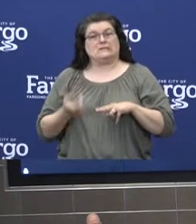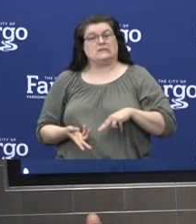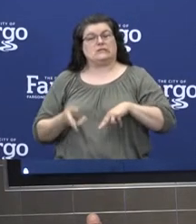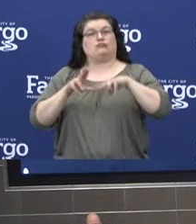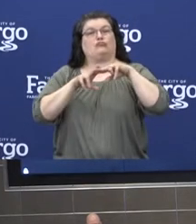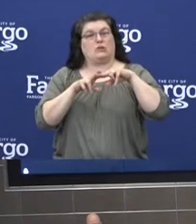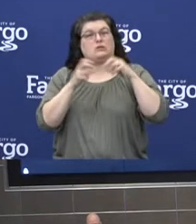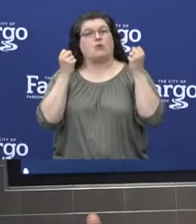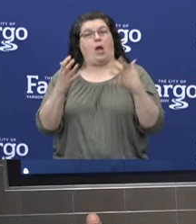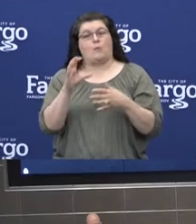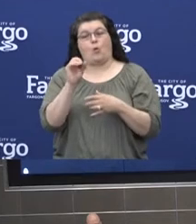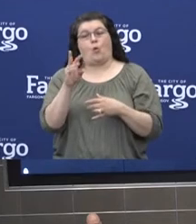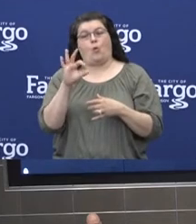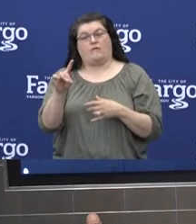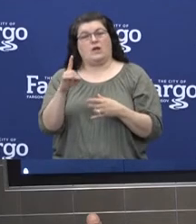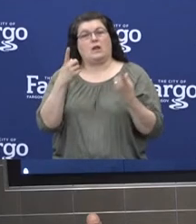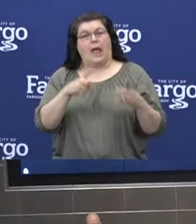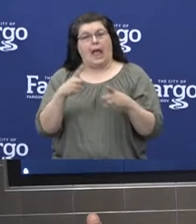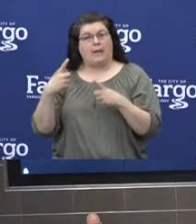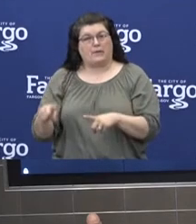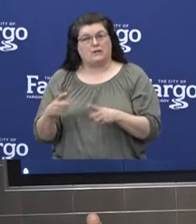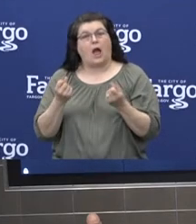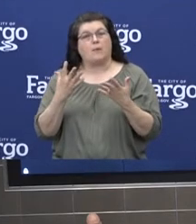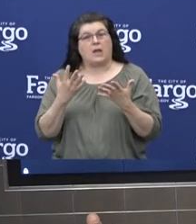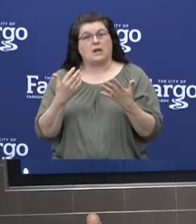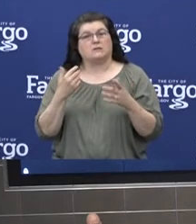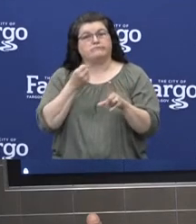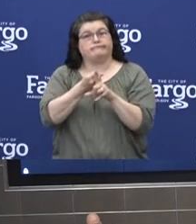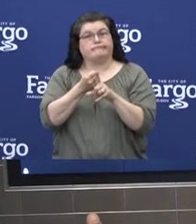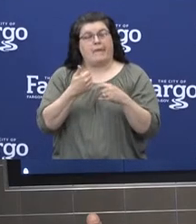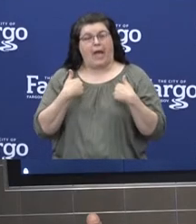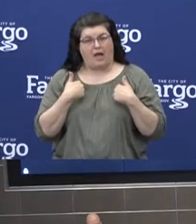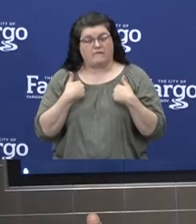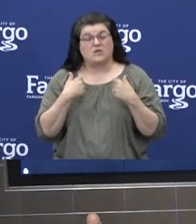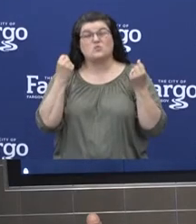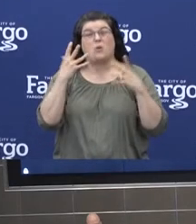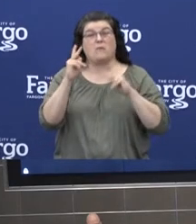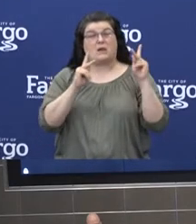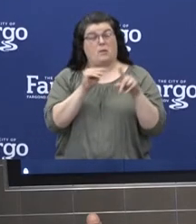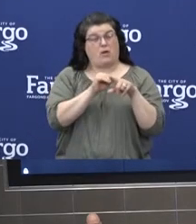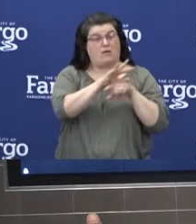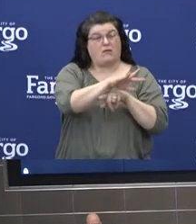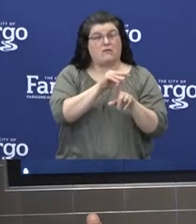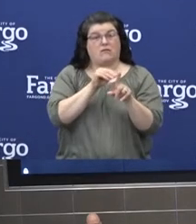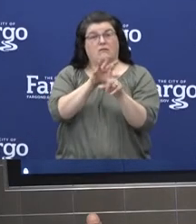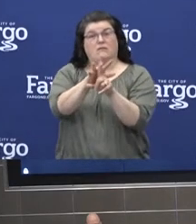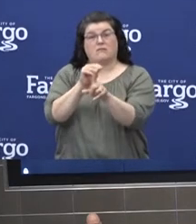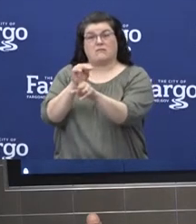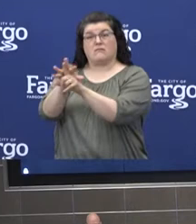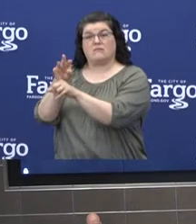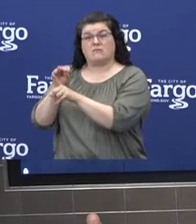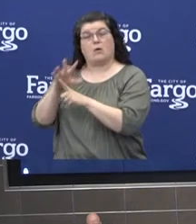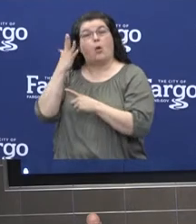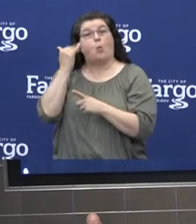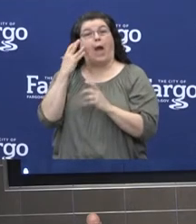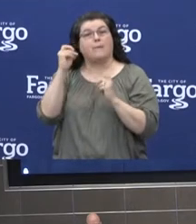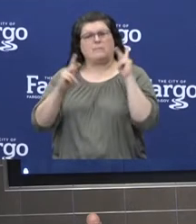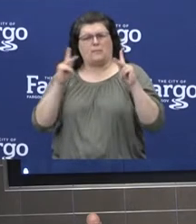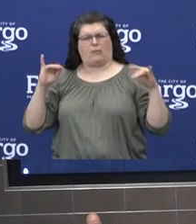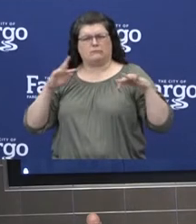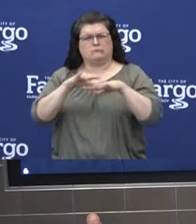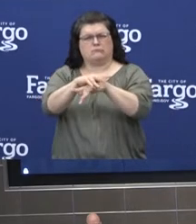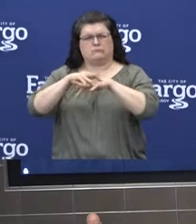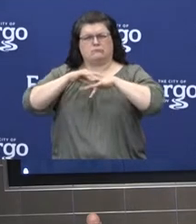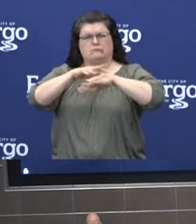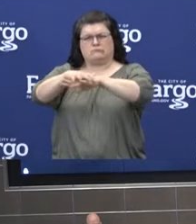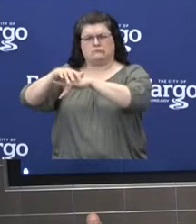the number of our COVID-19 cases. Many people have been exposed due to the large concentration of people in